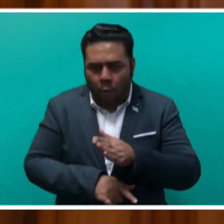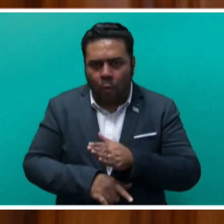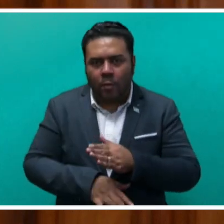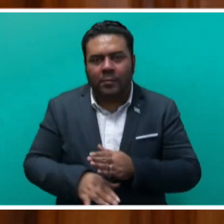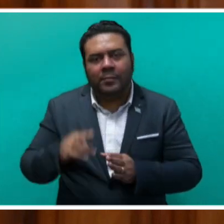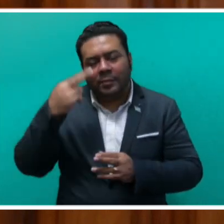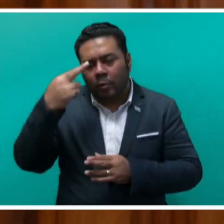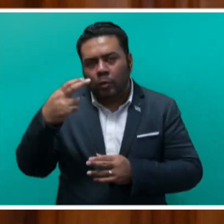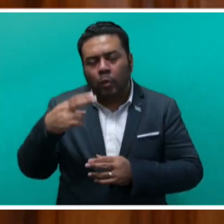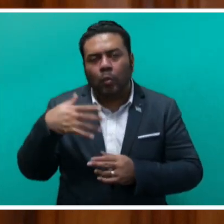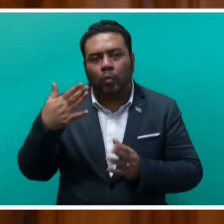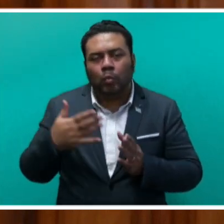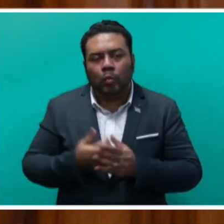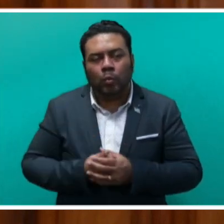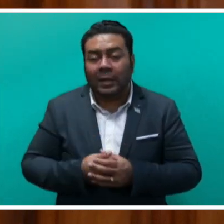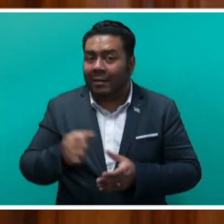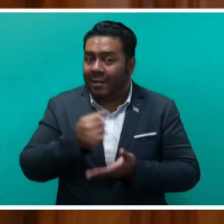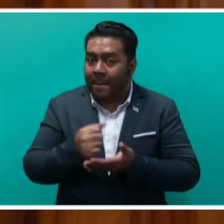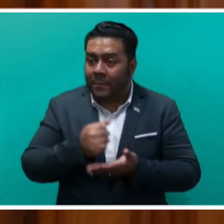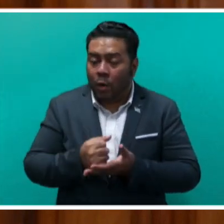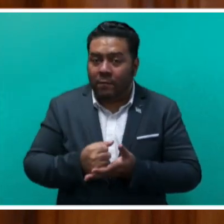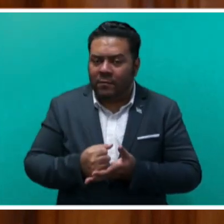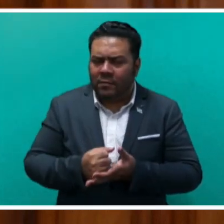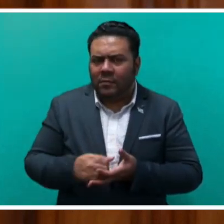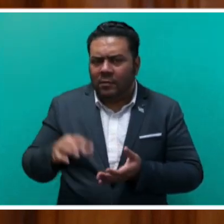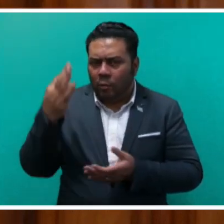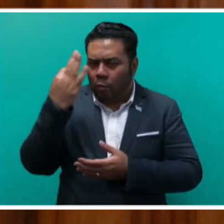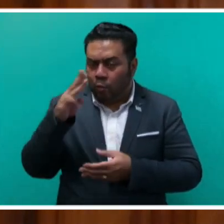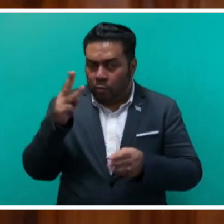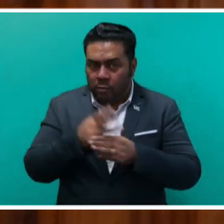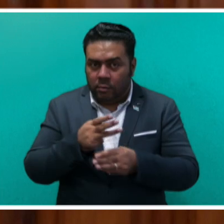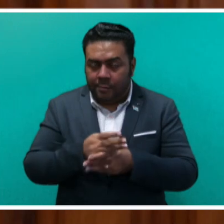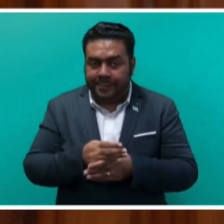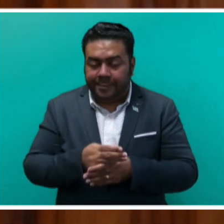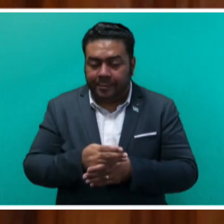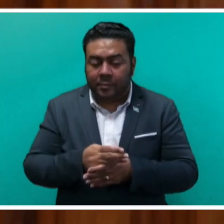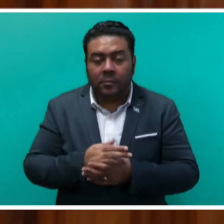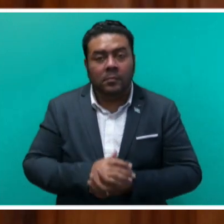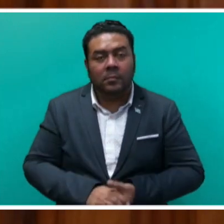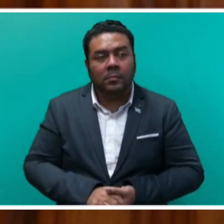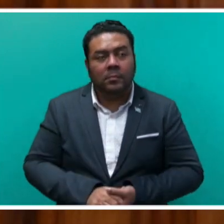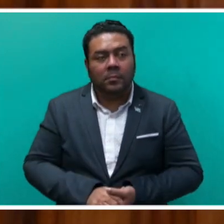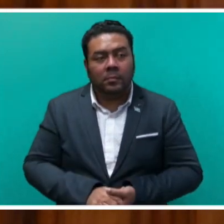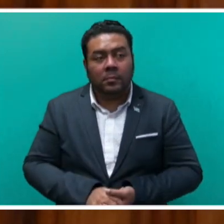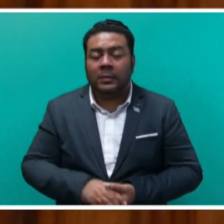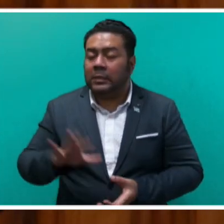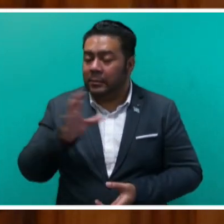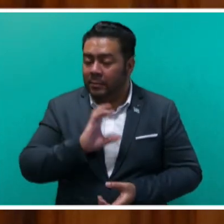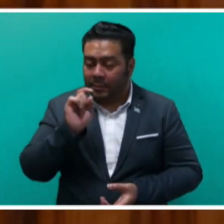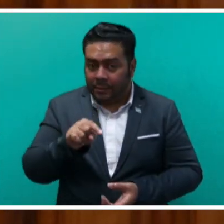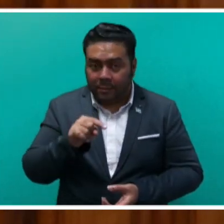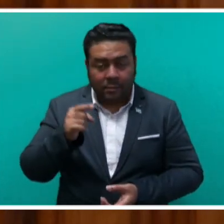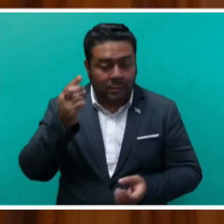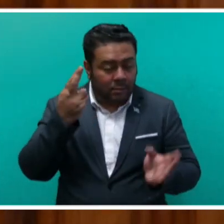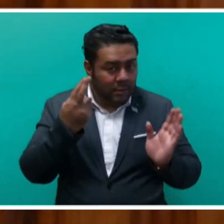classes, including a number of our native timbers and our main plantation species. It must however be noted